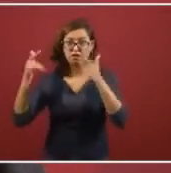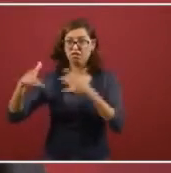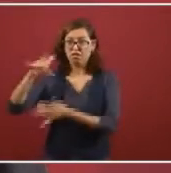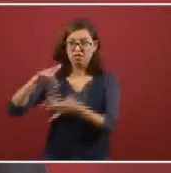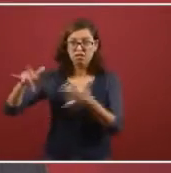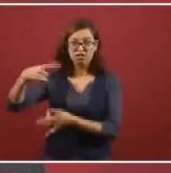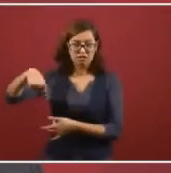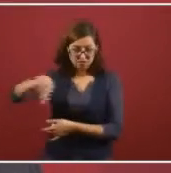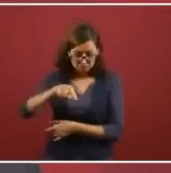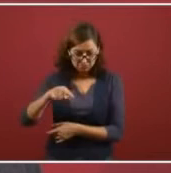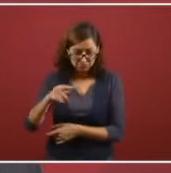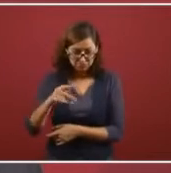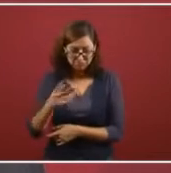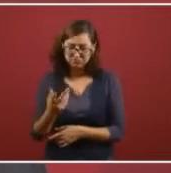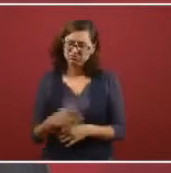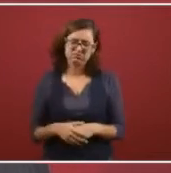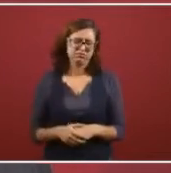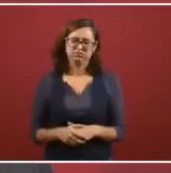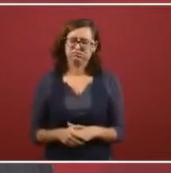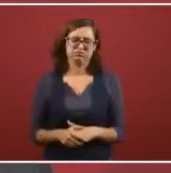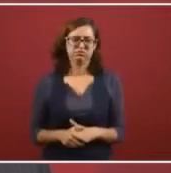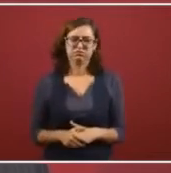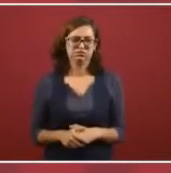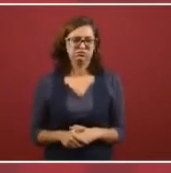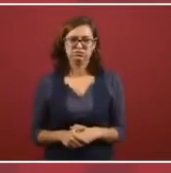And, uh, places to hang out.